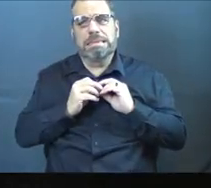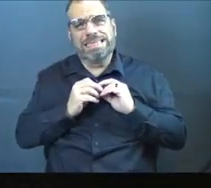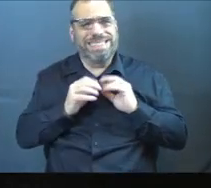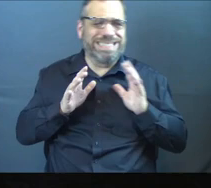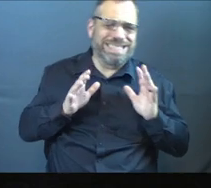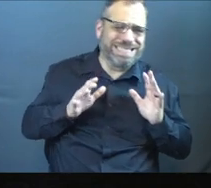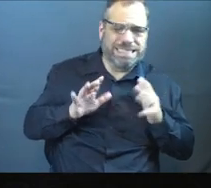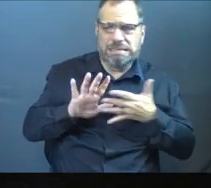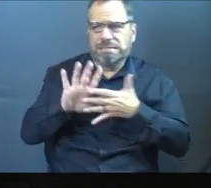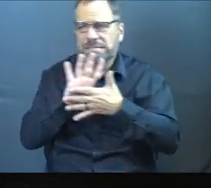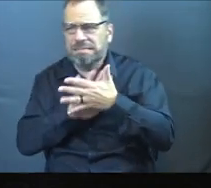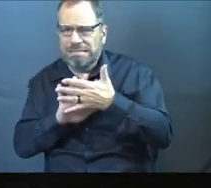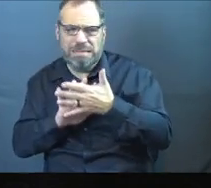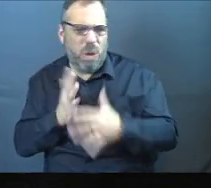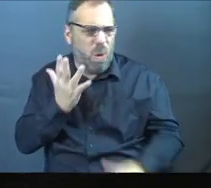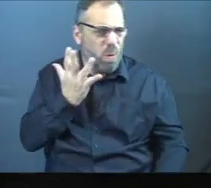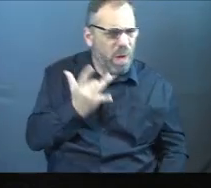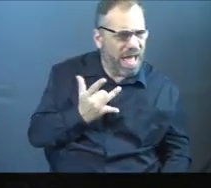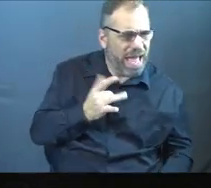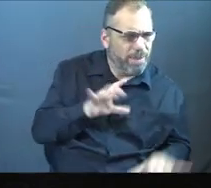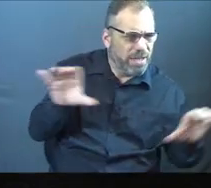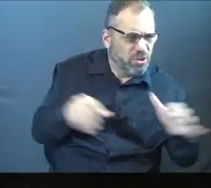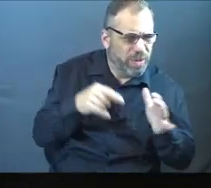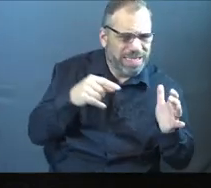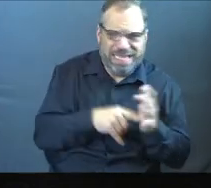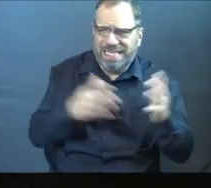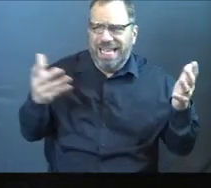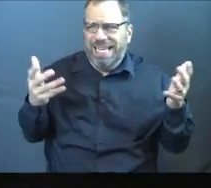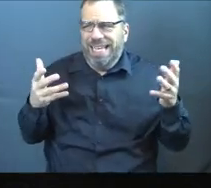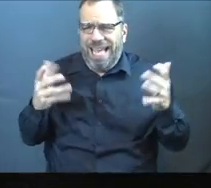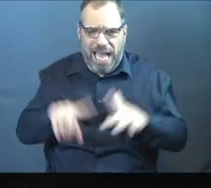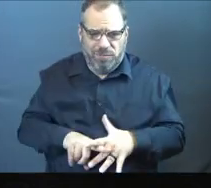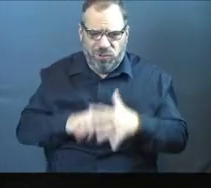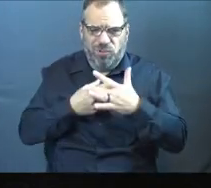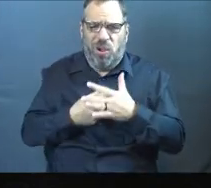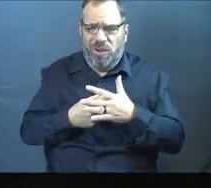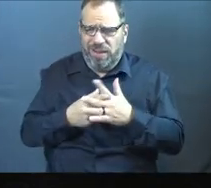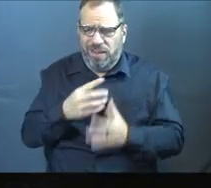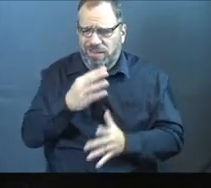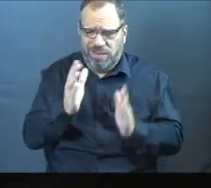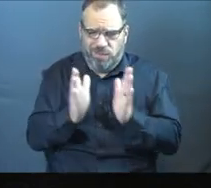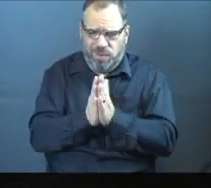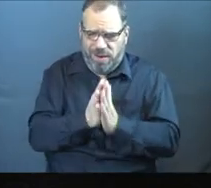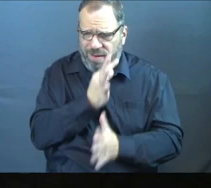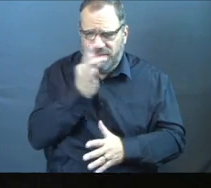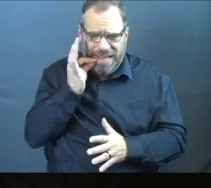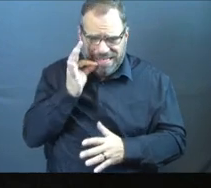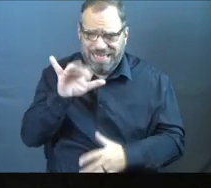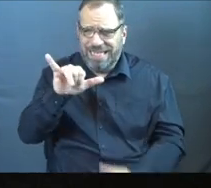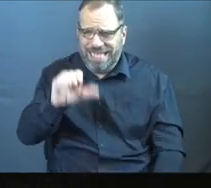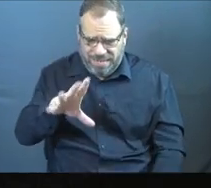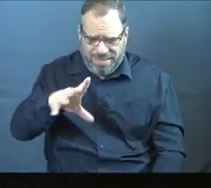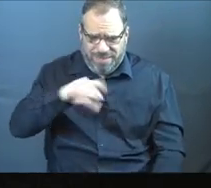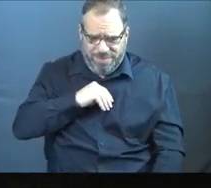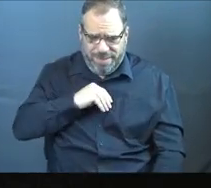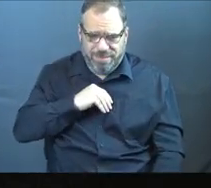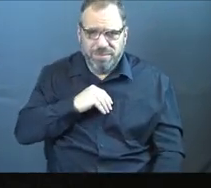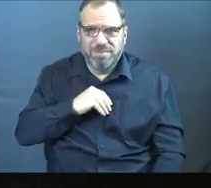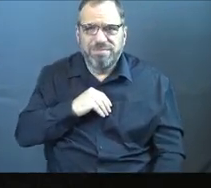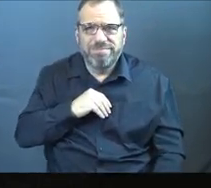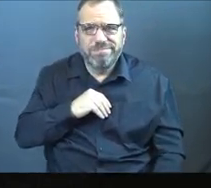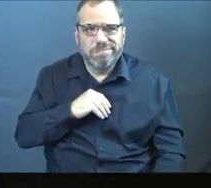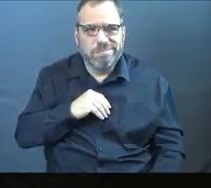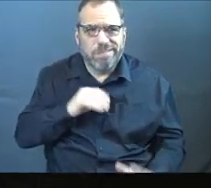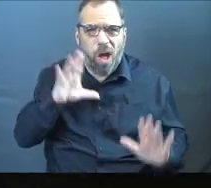We're a little unsure of, hey, why am I actually doing this? I'm jumping into this time of prayer and fasting. I've said yes to it, but we don't really know